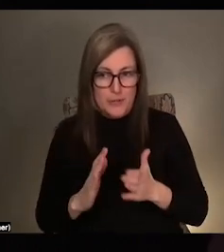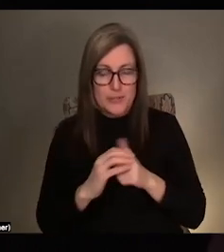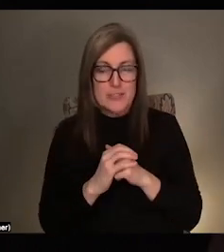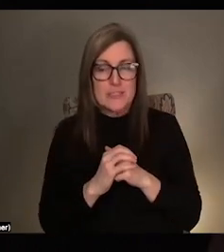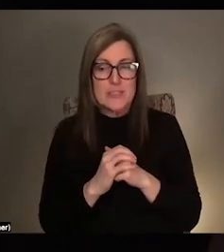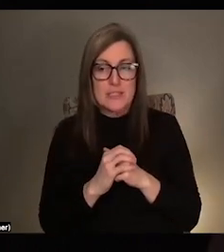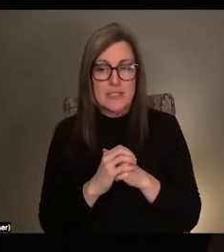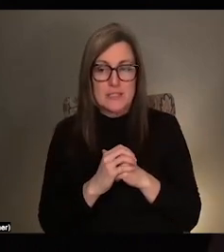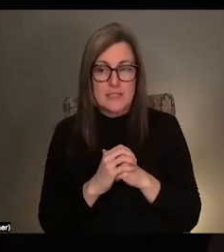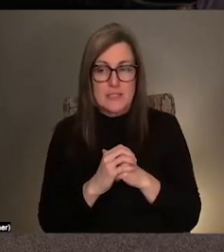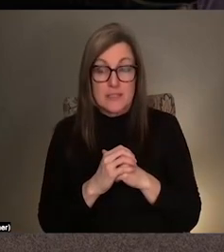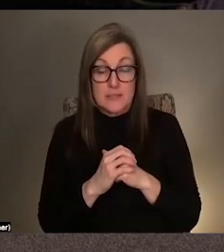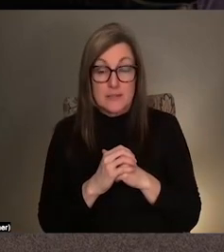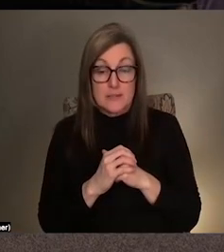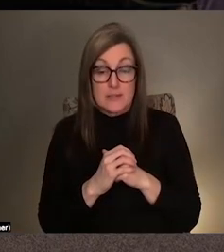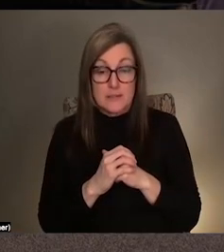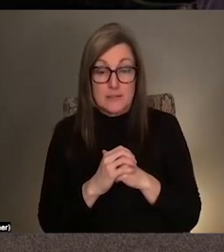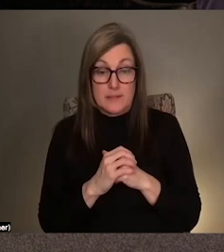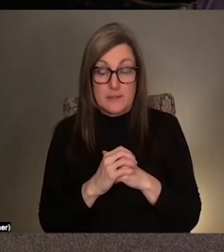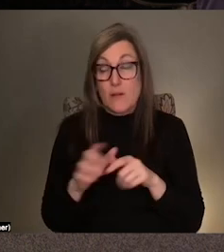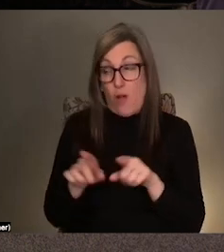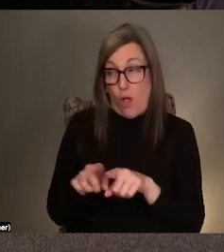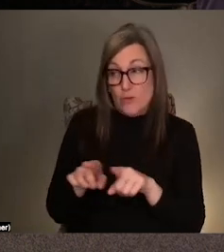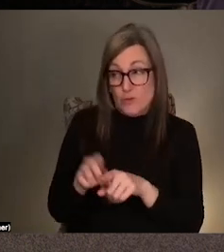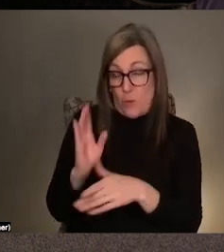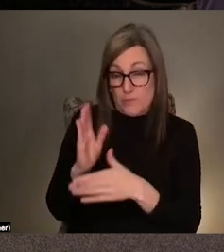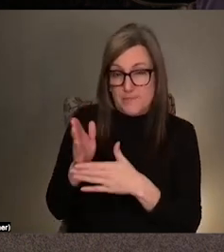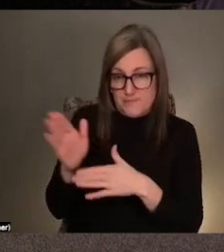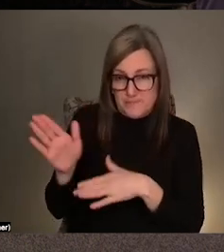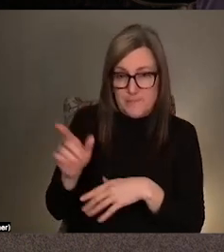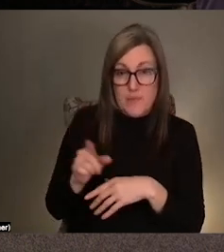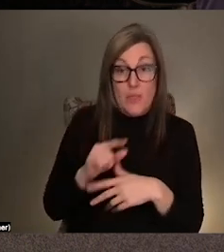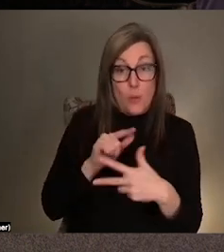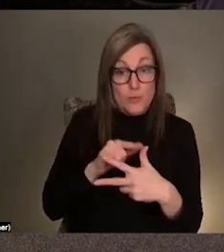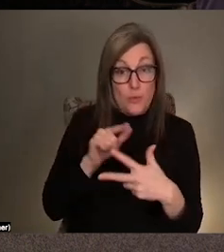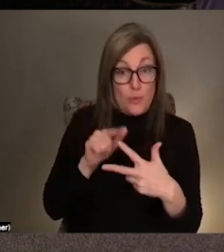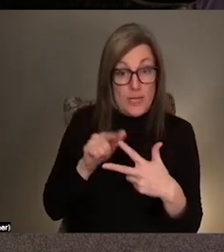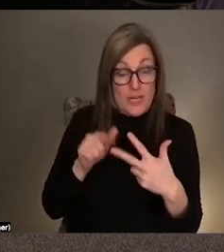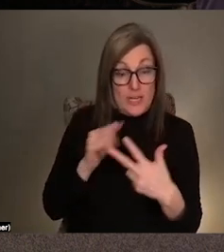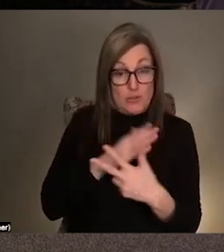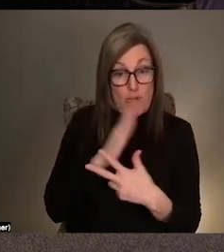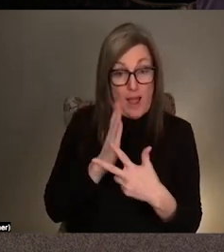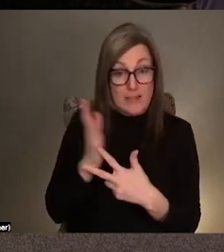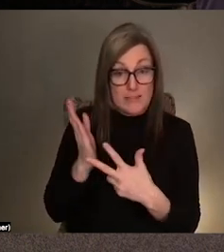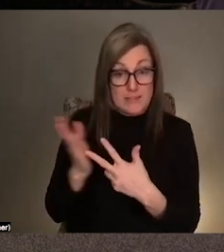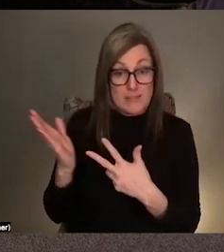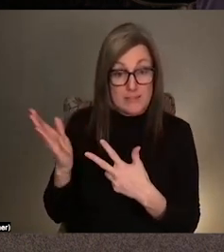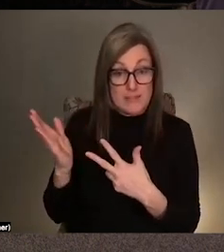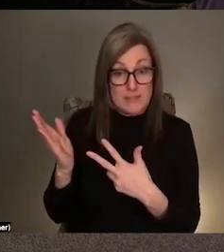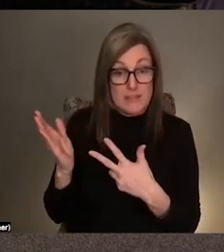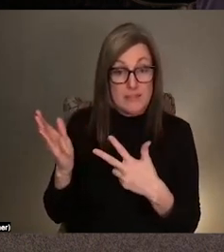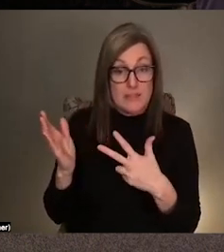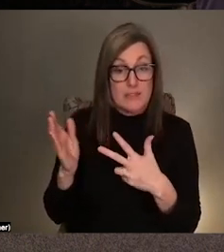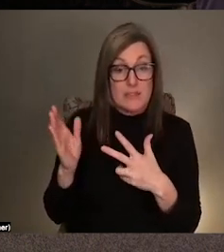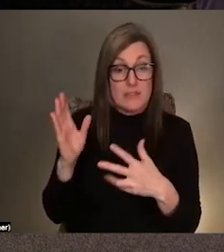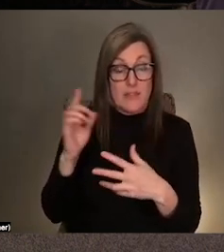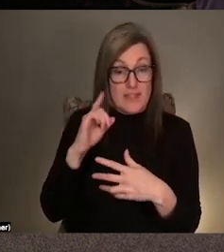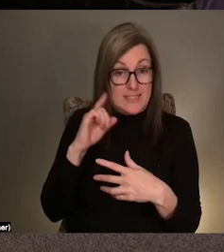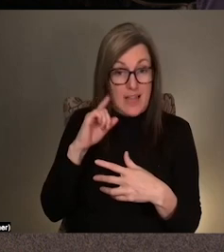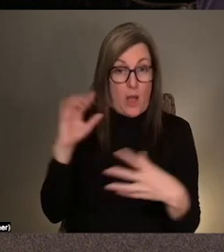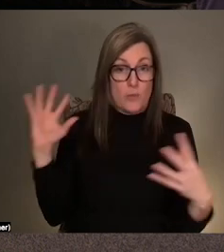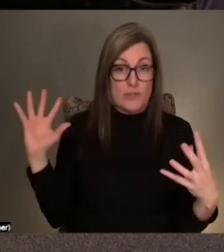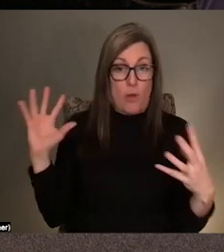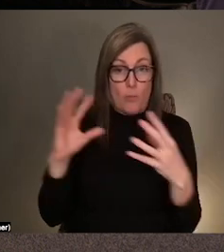I wrote a score. Maybe it's worth also saying that for each of those three tracks, the sound is all put together into one. So